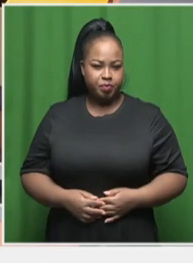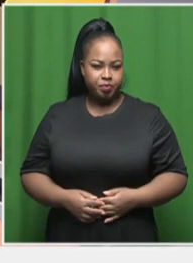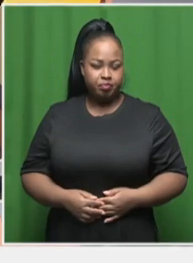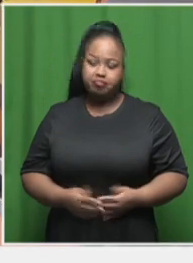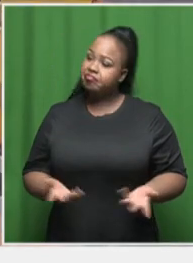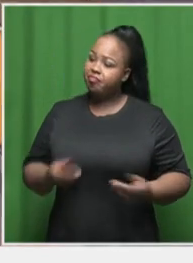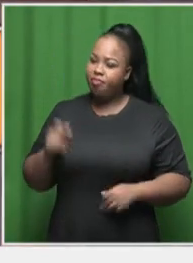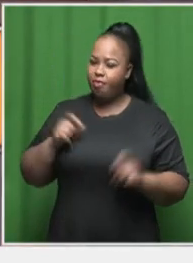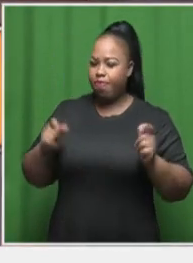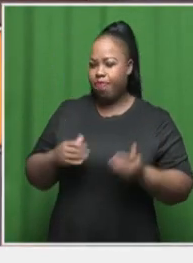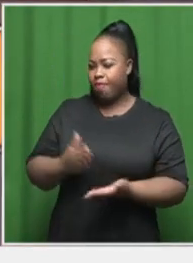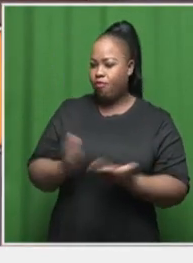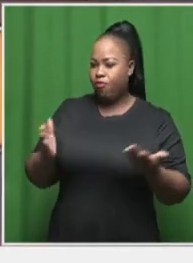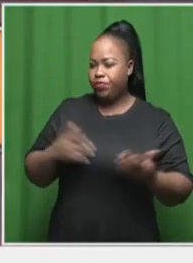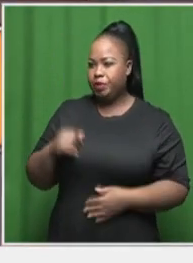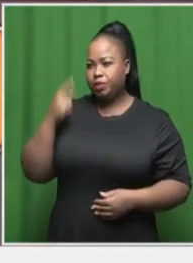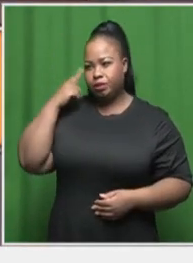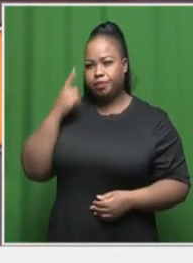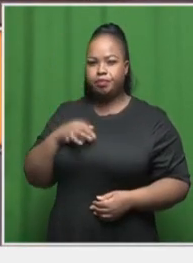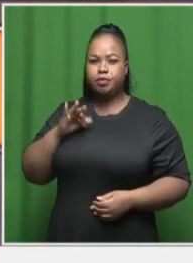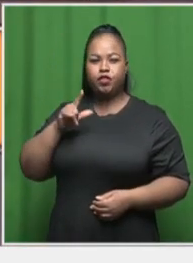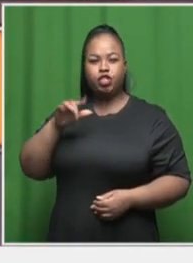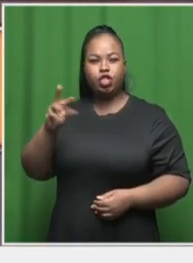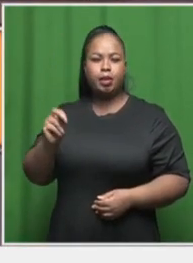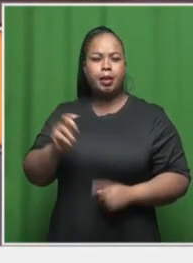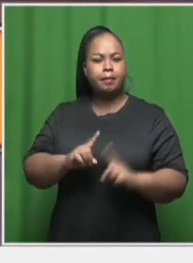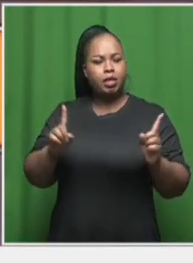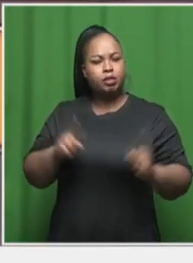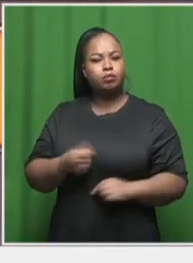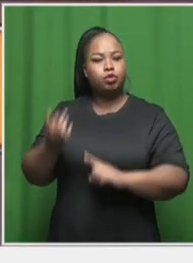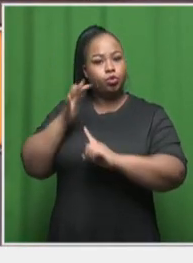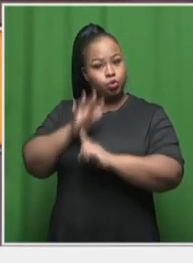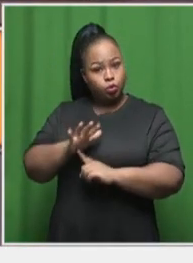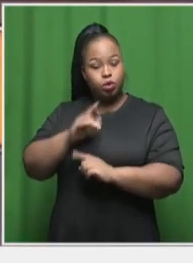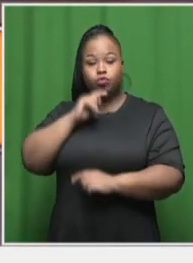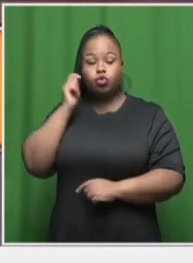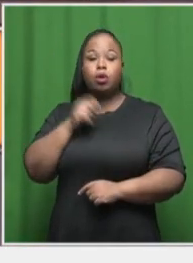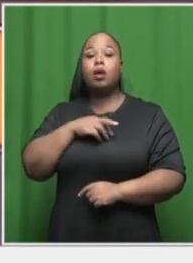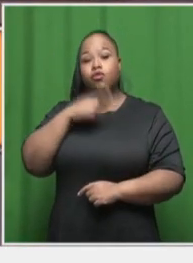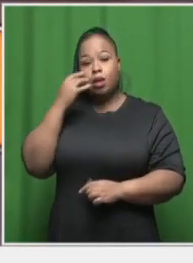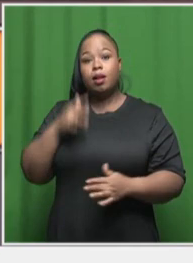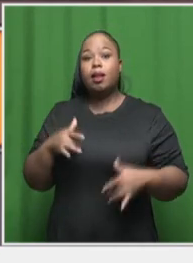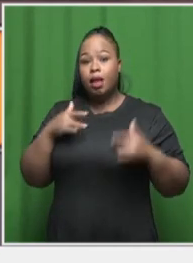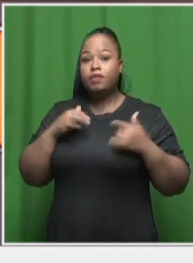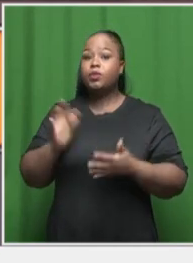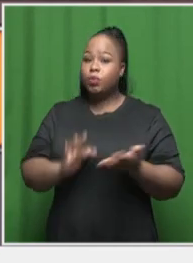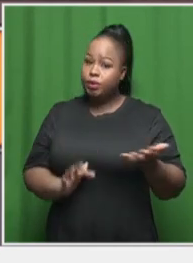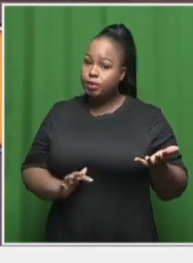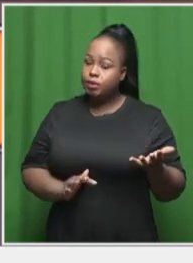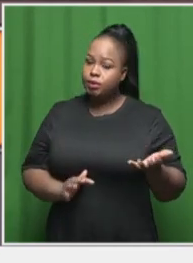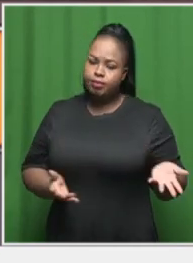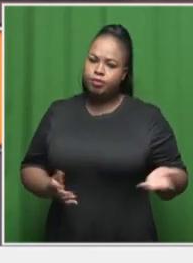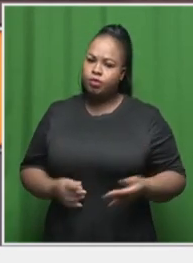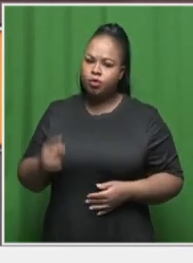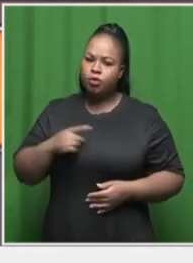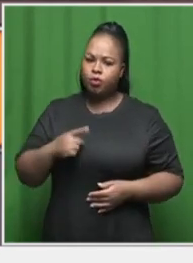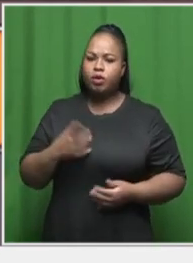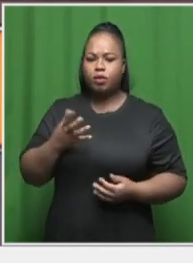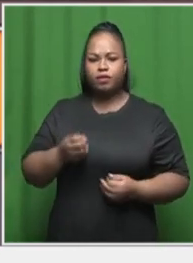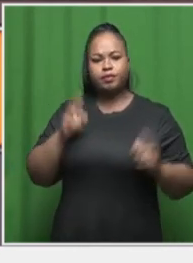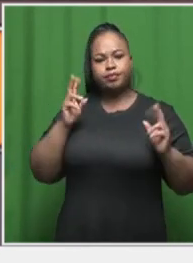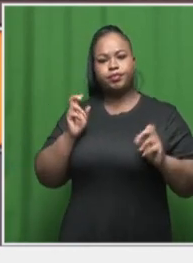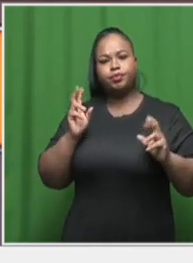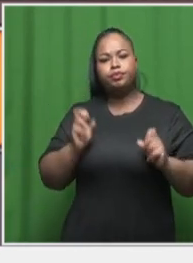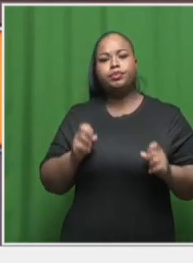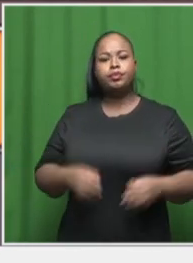much as people may look at it as, you know, fiction, but, uh, it is a reflection of real life stories. mean, real life issues. mean, there's, there's issues